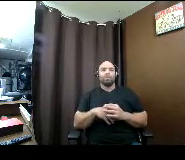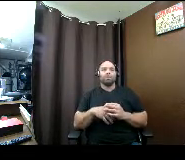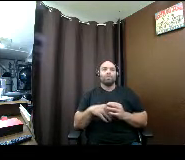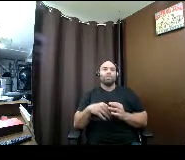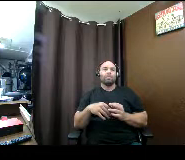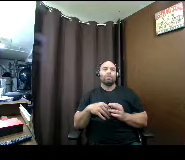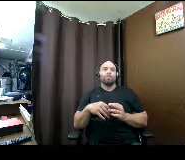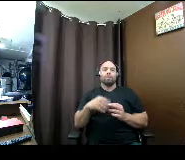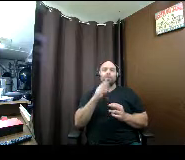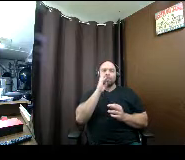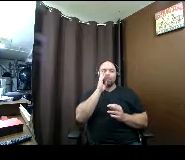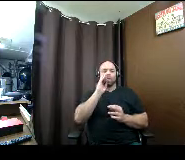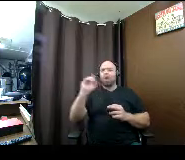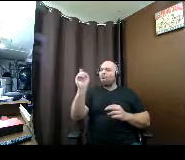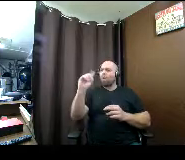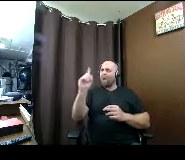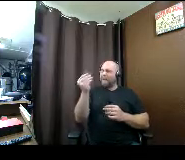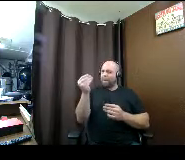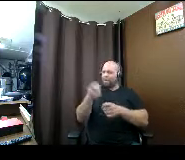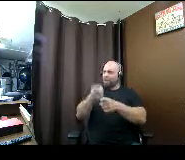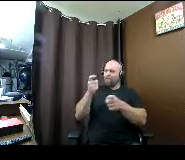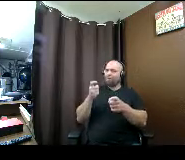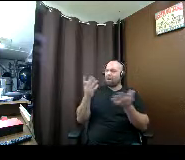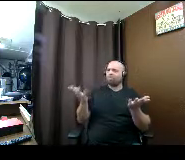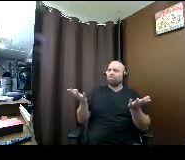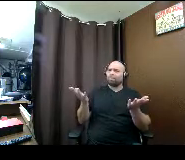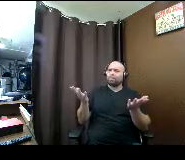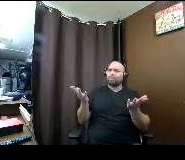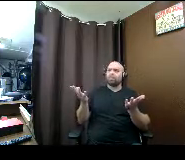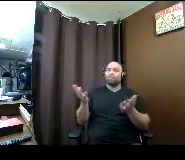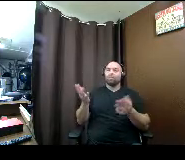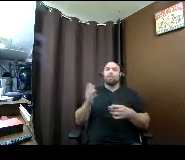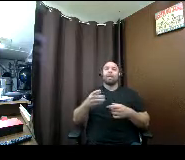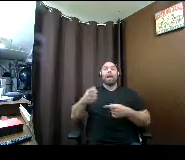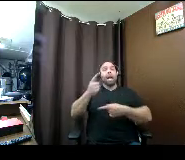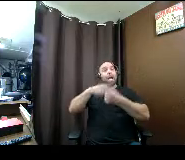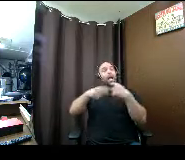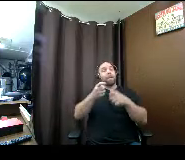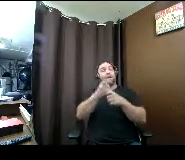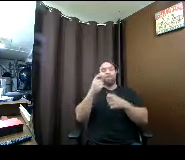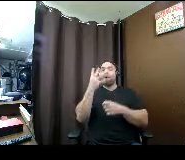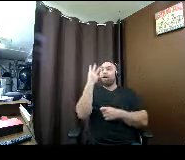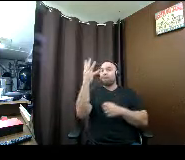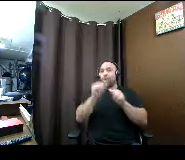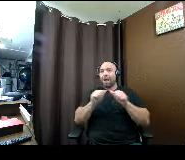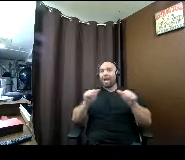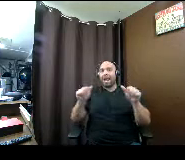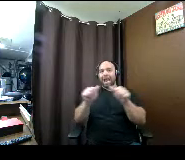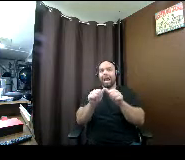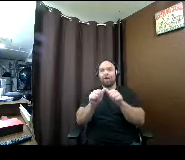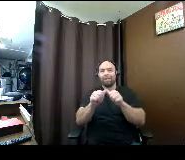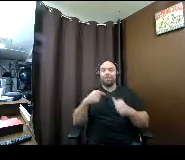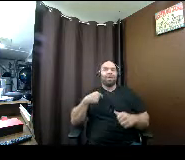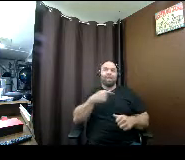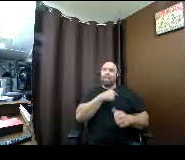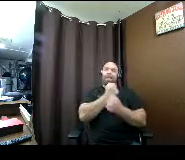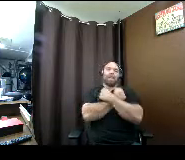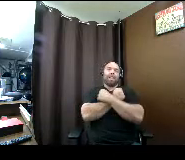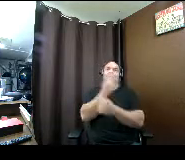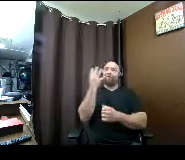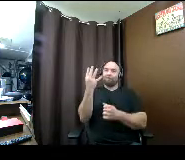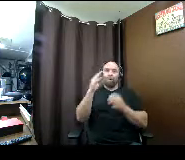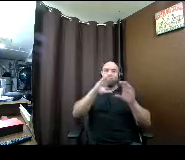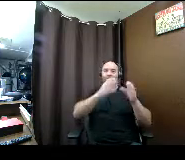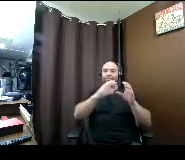so where does the money come from it comes from four main areas we love our fours so